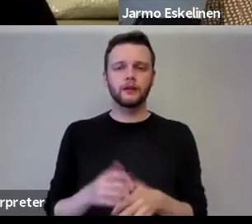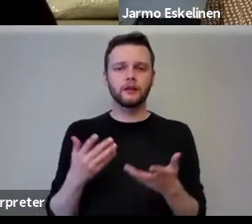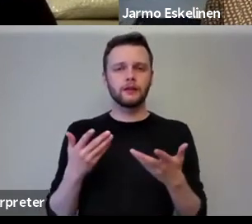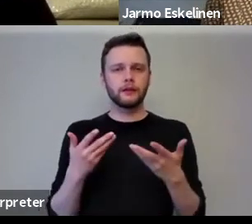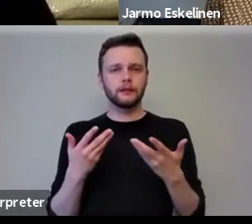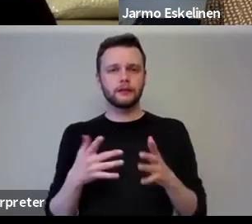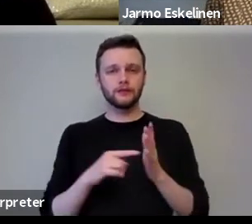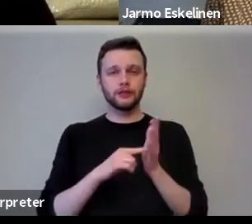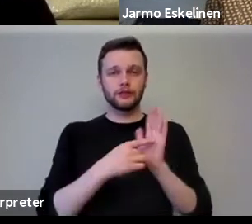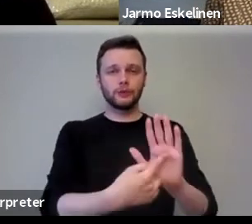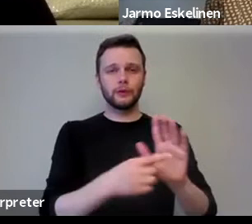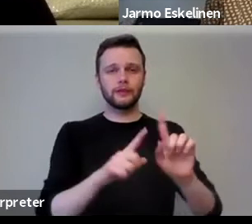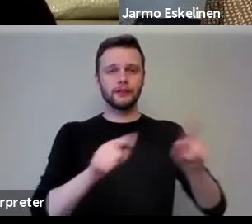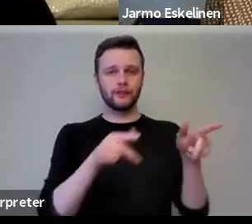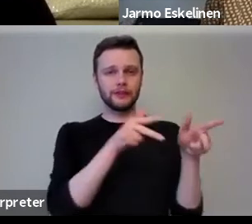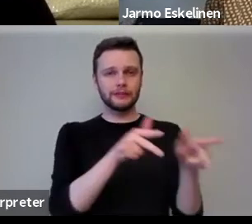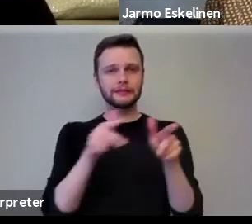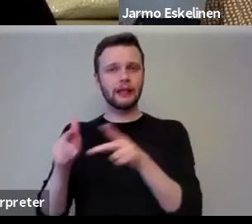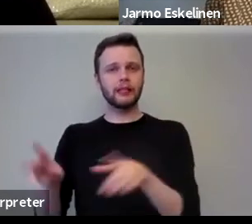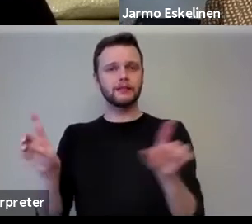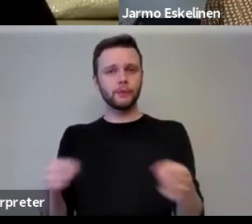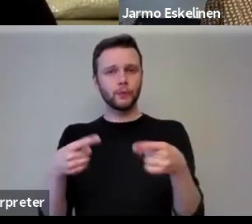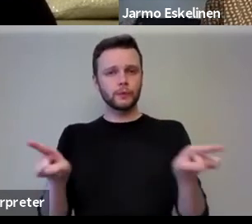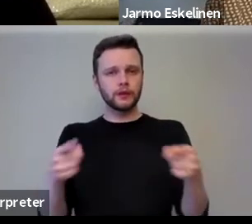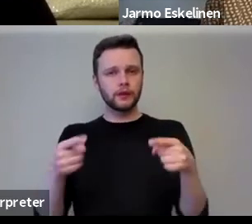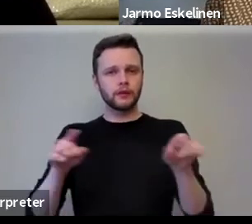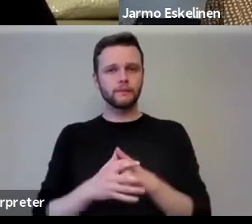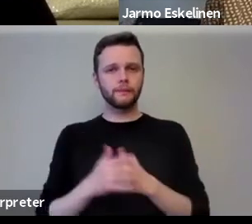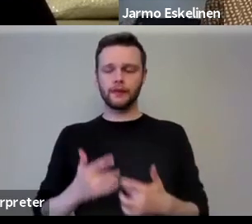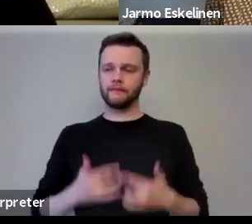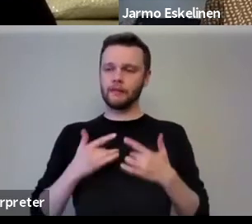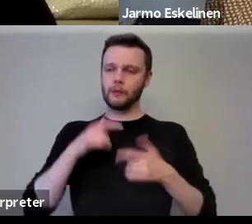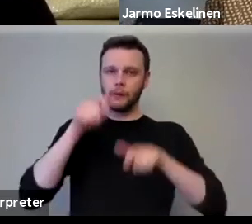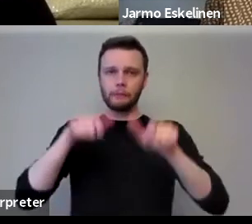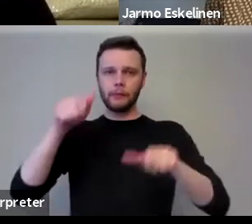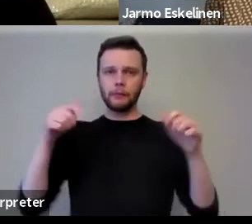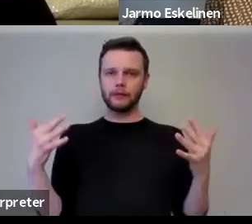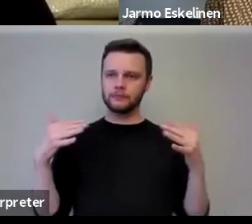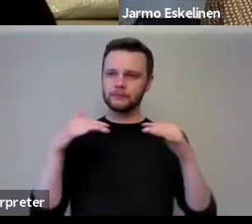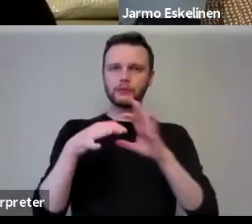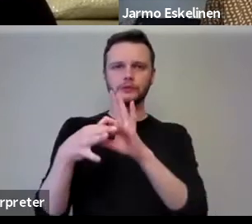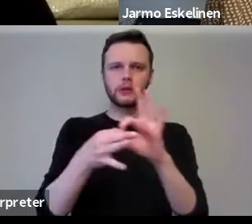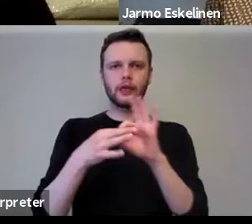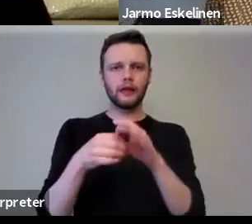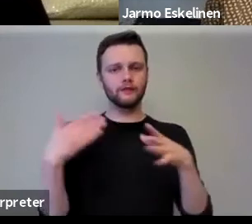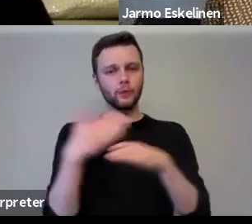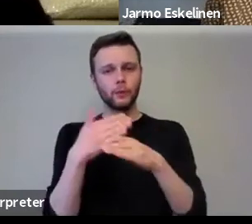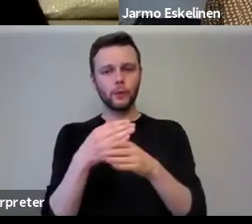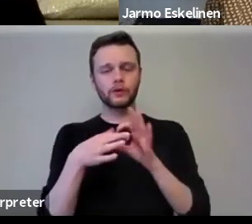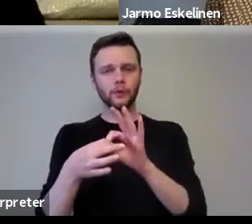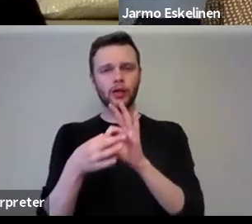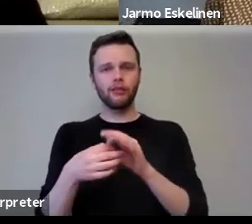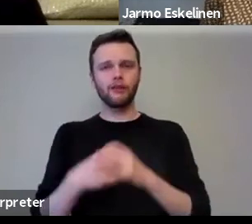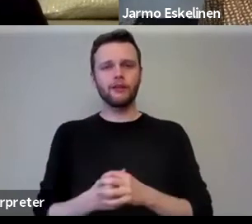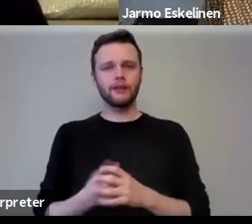showcasing different styles of music. And I do find when people come together, they've got to work together and what that, what the